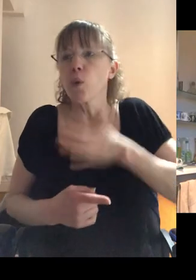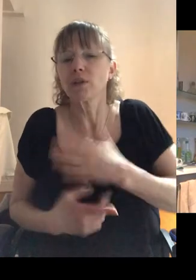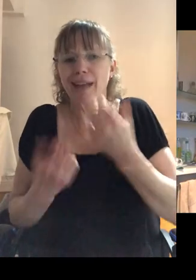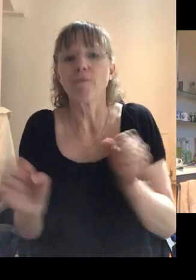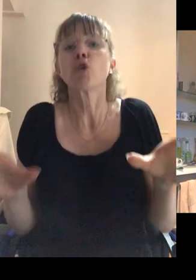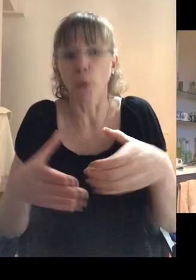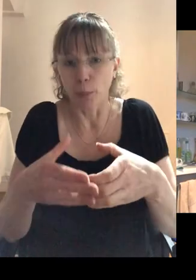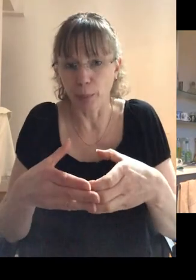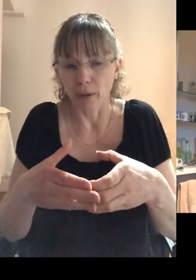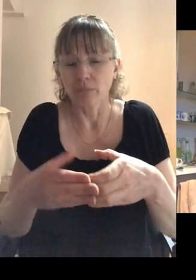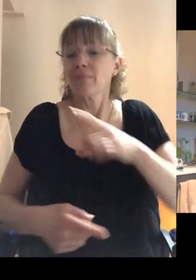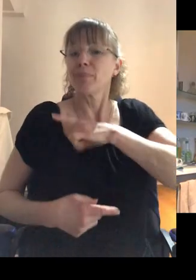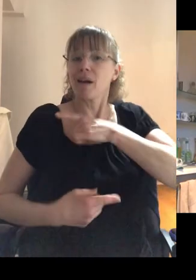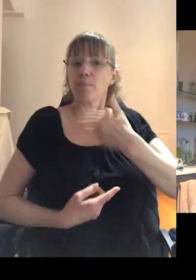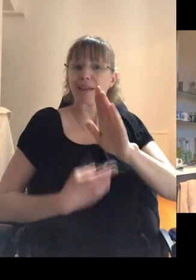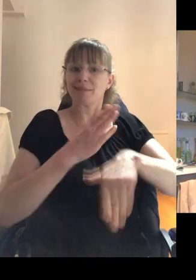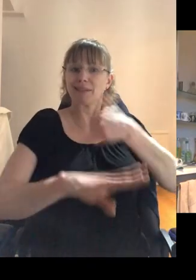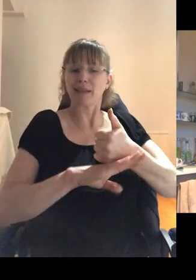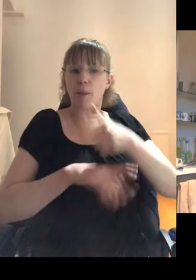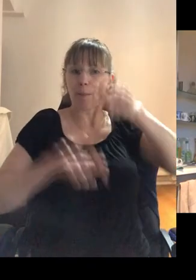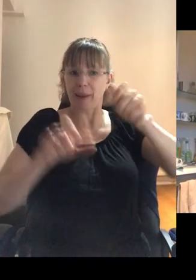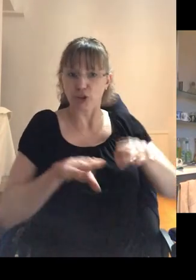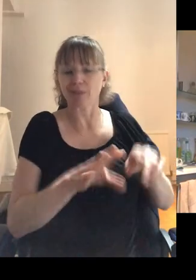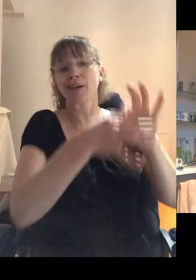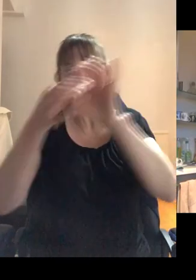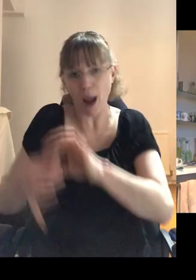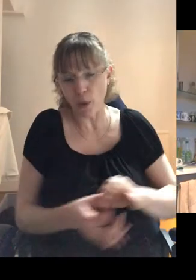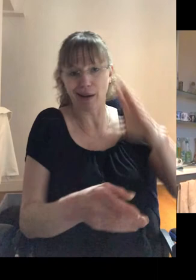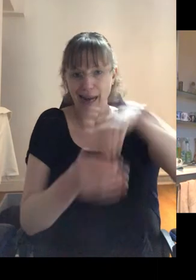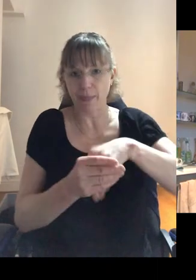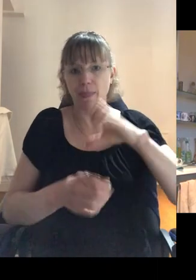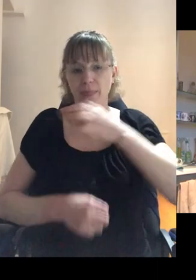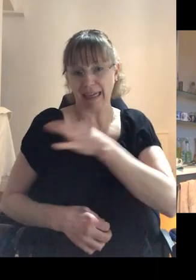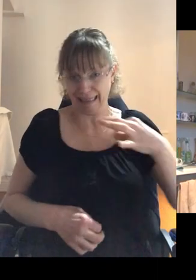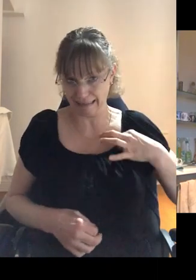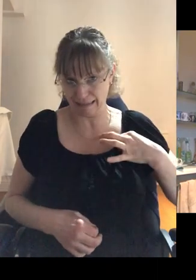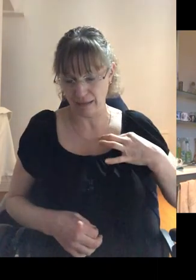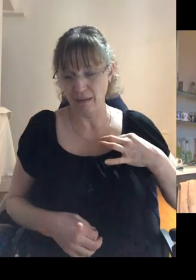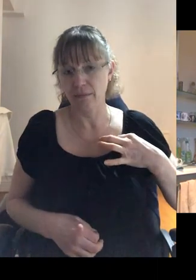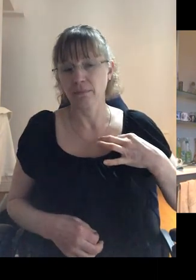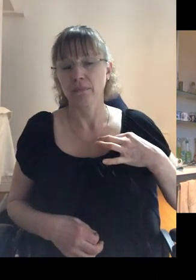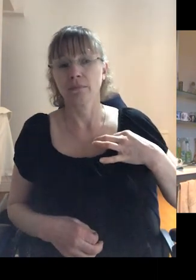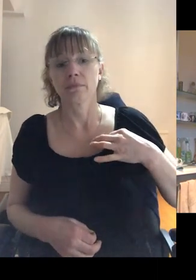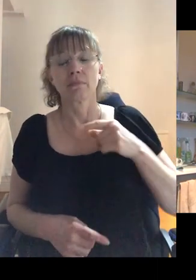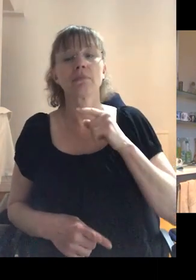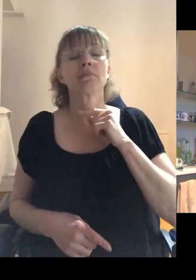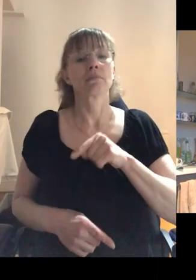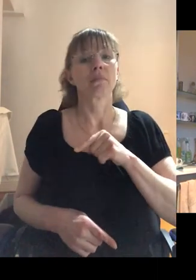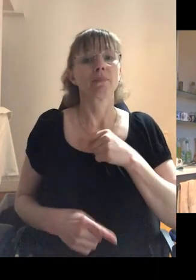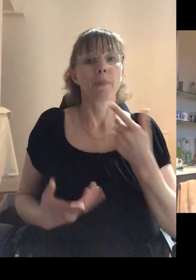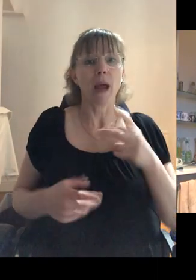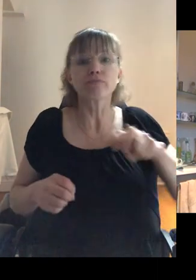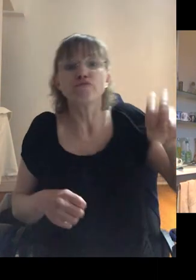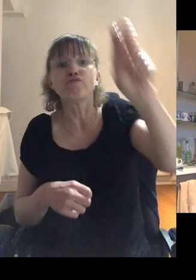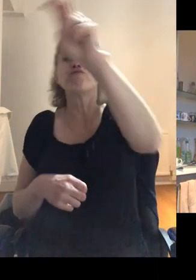kind of group. Um, because I'd set up this patient network and the group within the clinic, um, I, I, at that point I was hopping